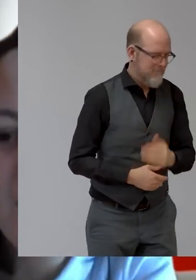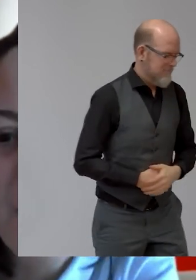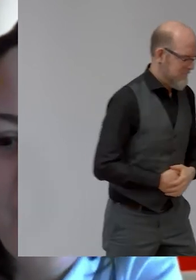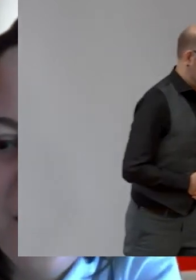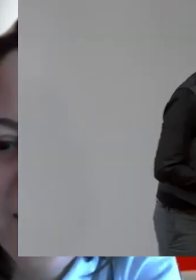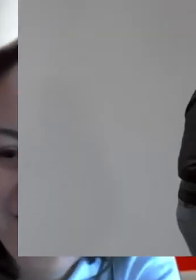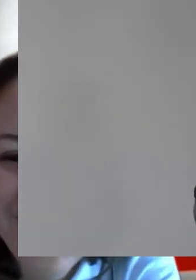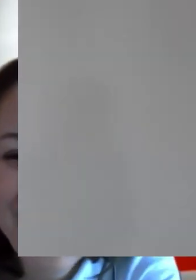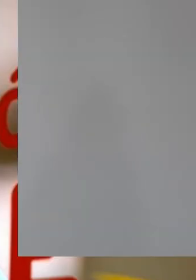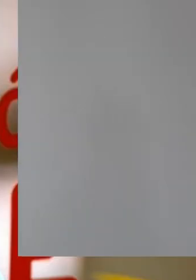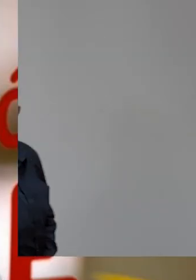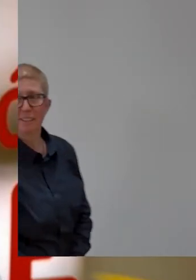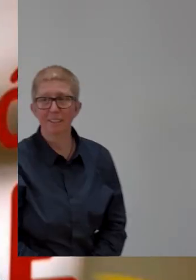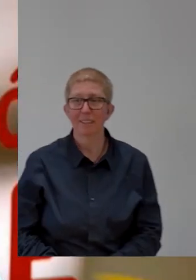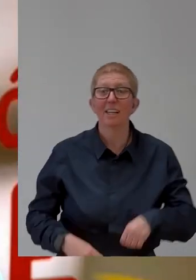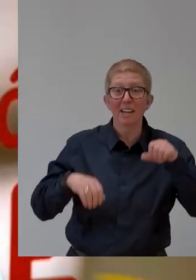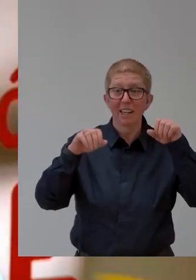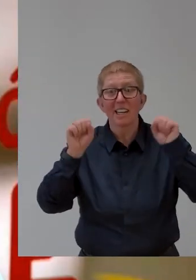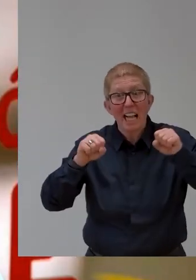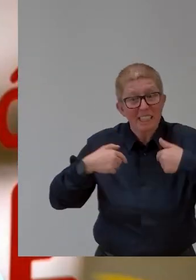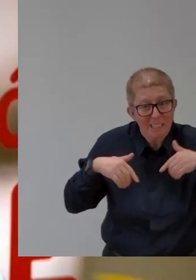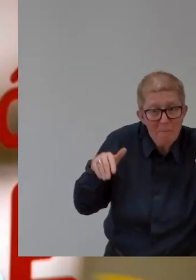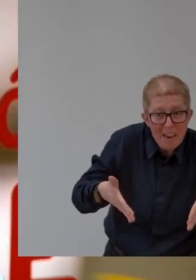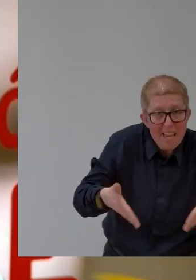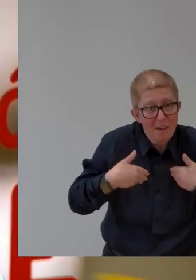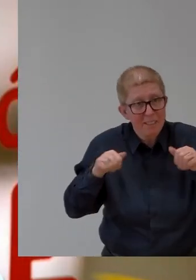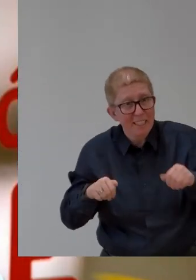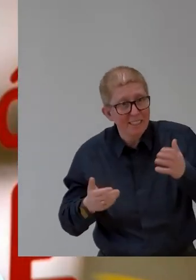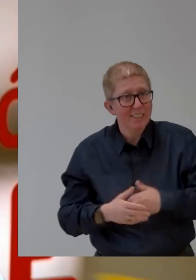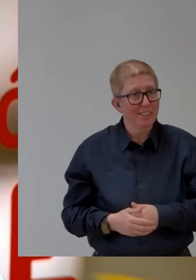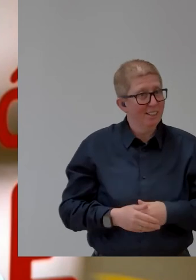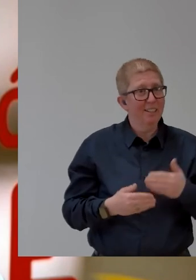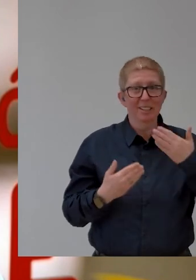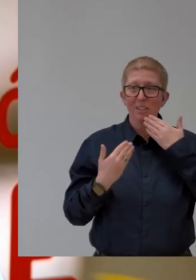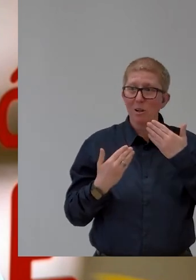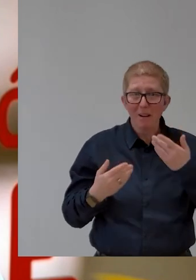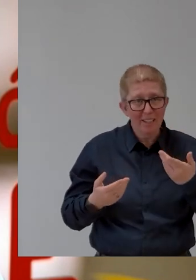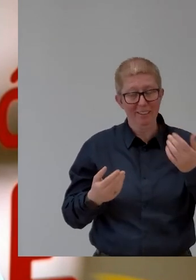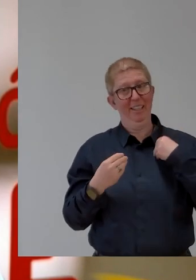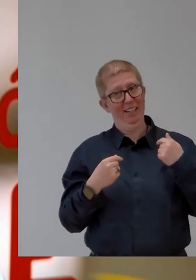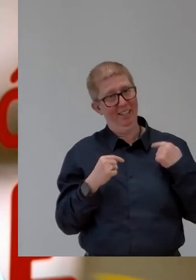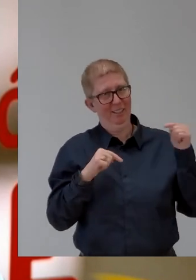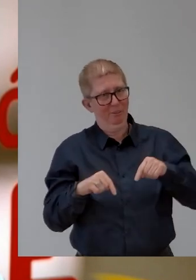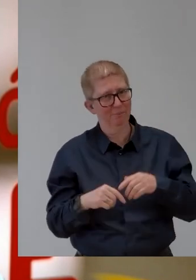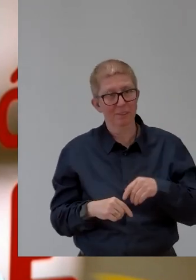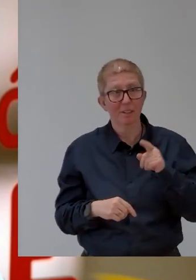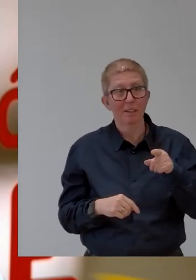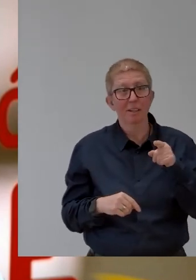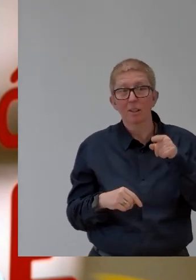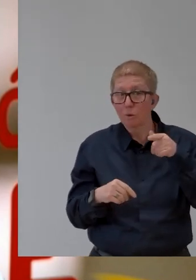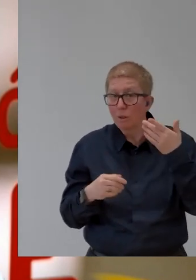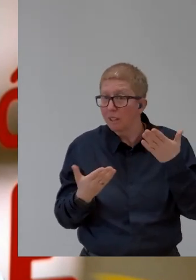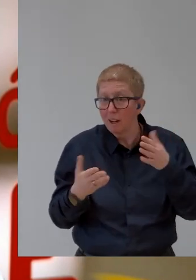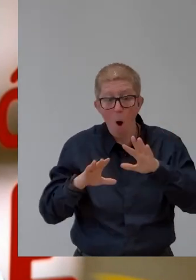Yes, I'm here. I know this is quite a surprise for you, but you've now seen this whole session and I would like now you